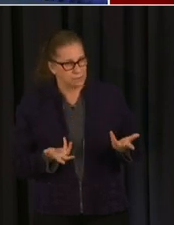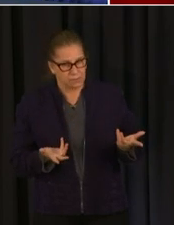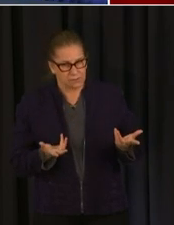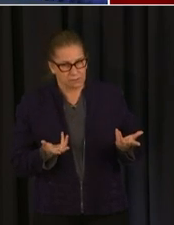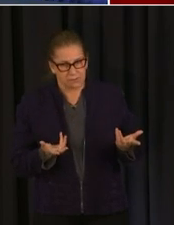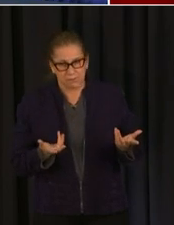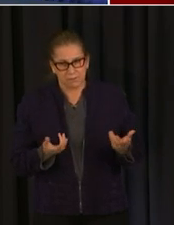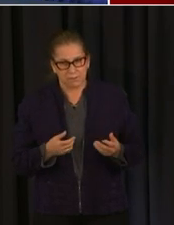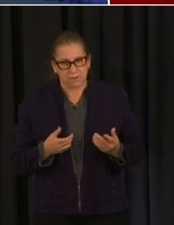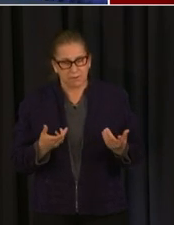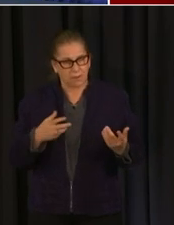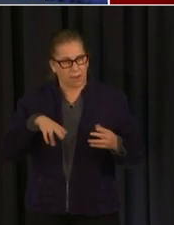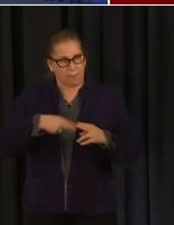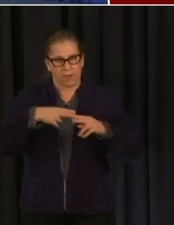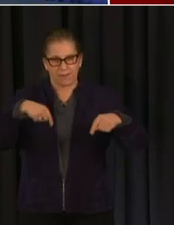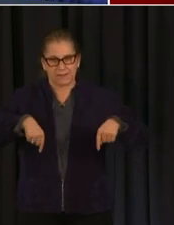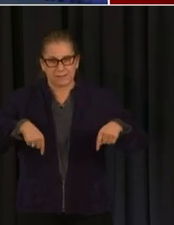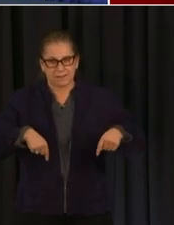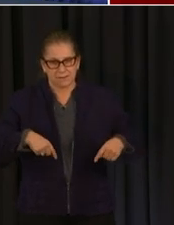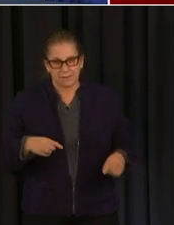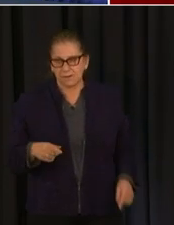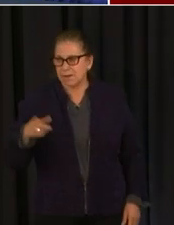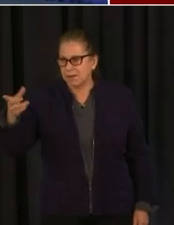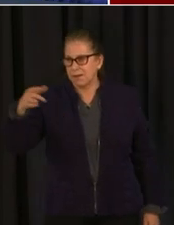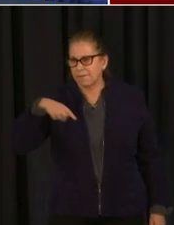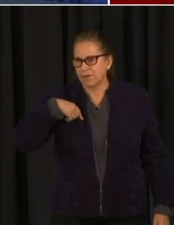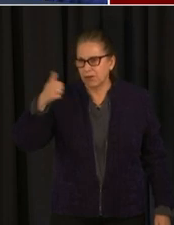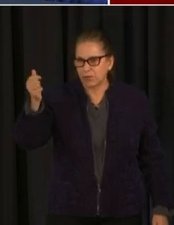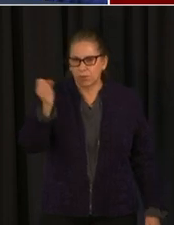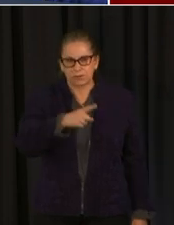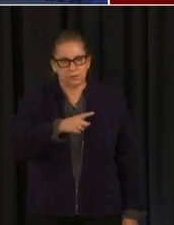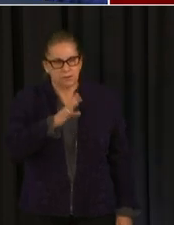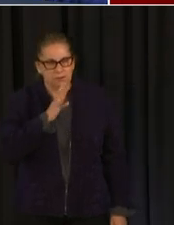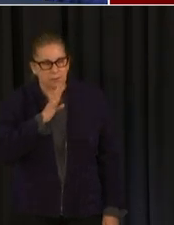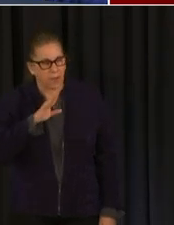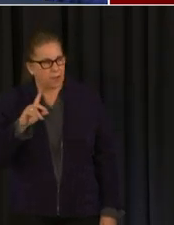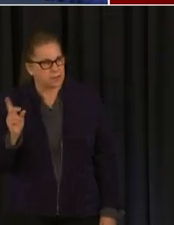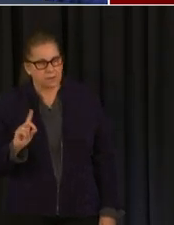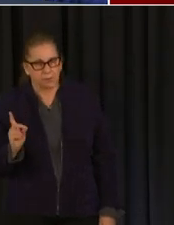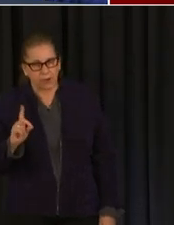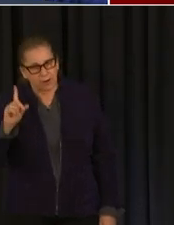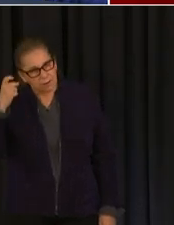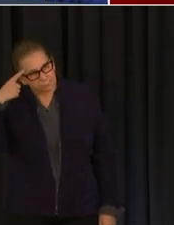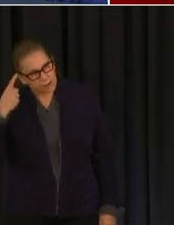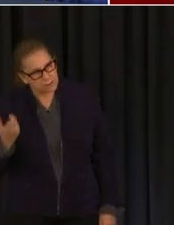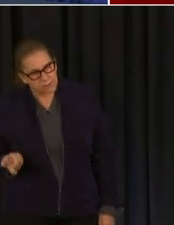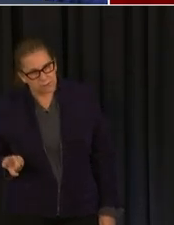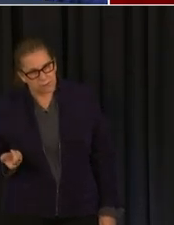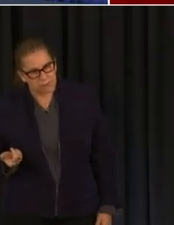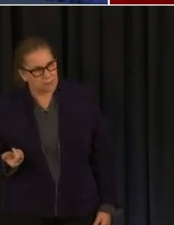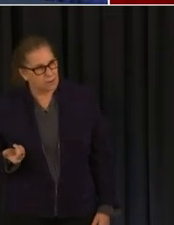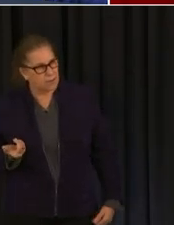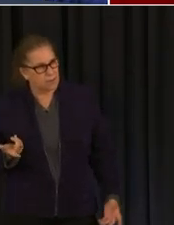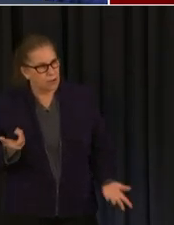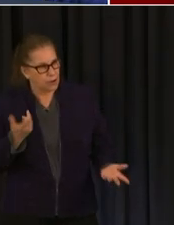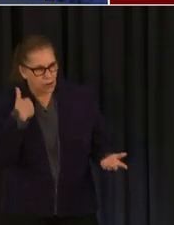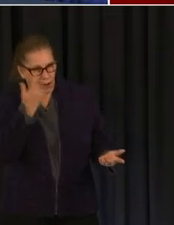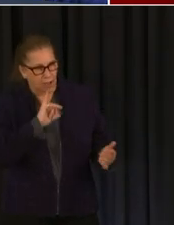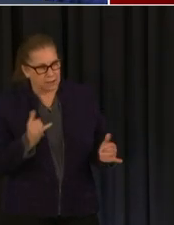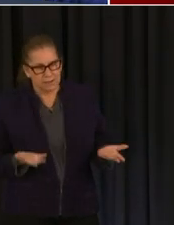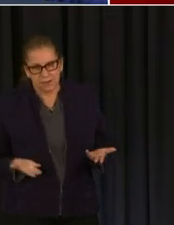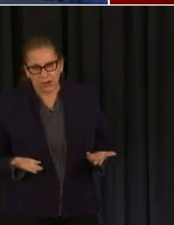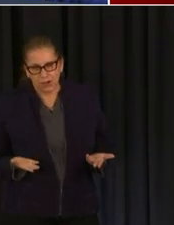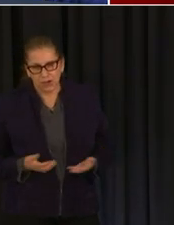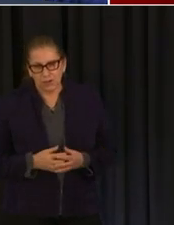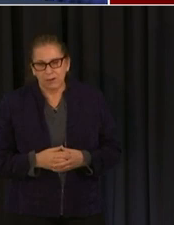can you talk a little bit about the process like why did you join and what does it mean to be a member now um well we we